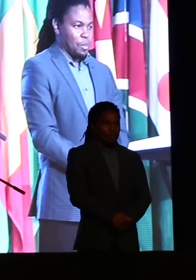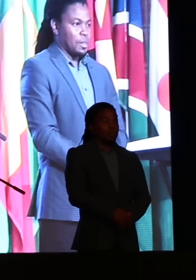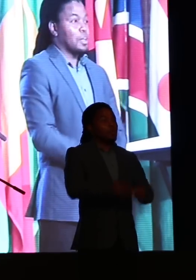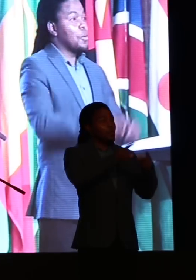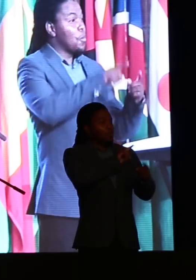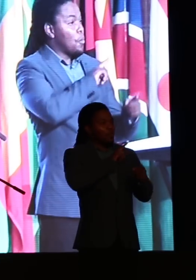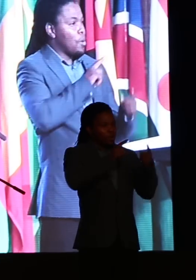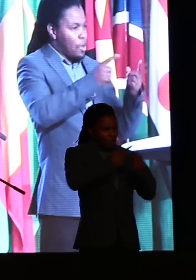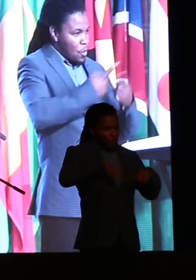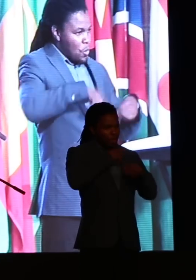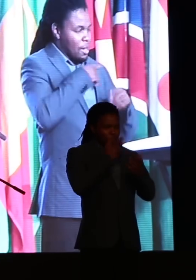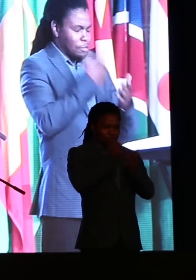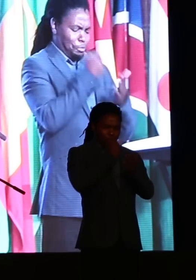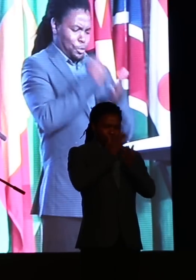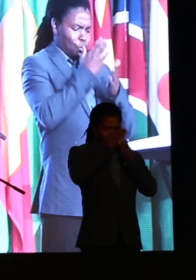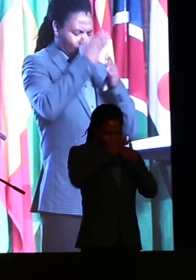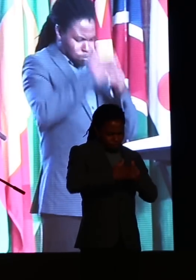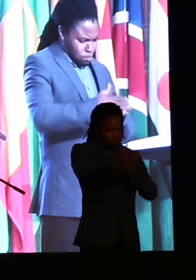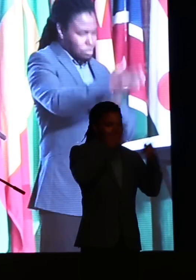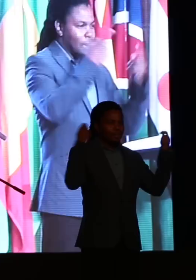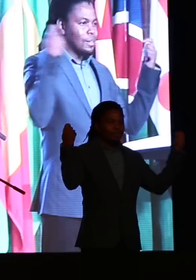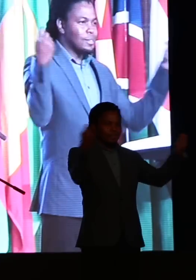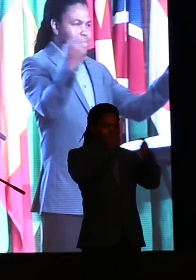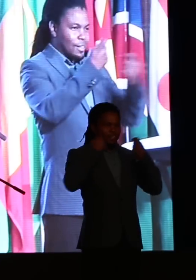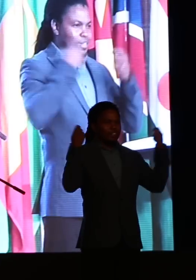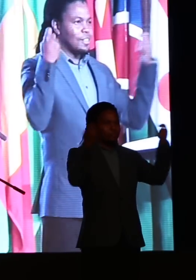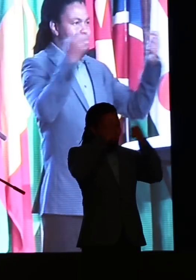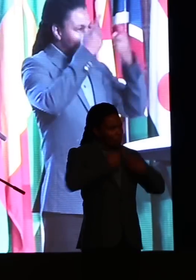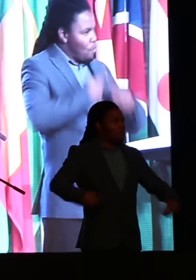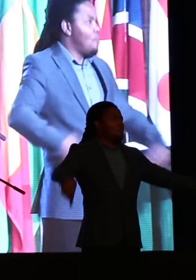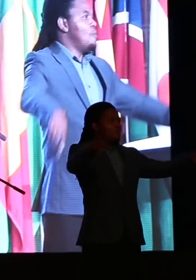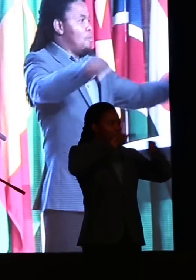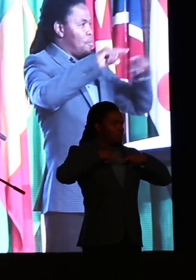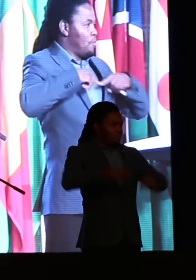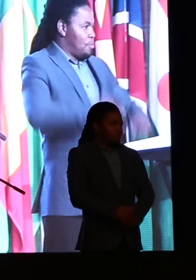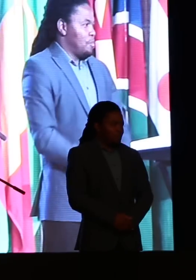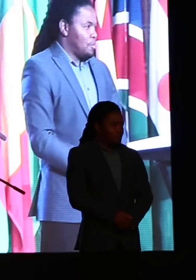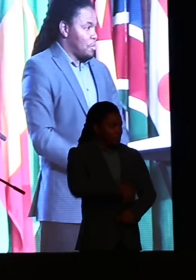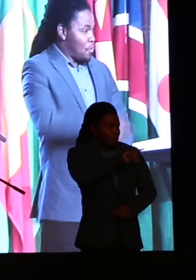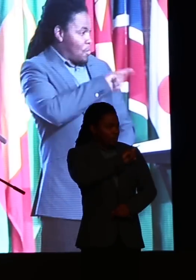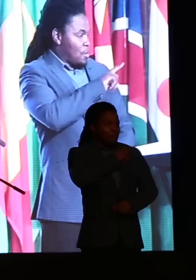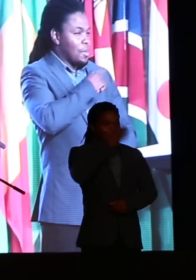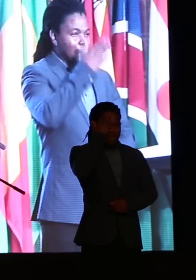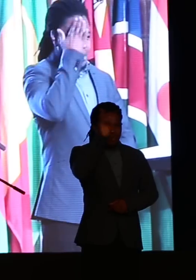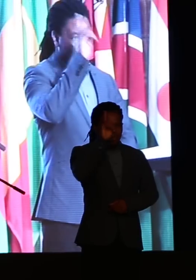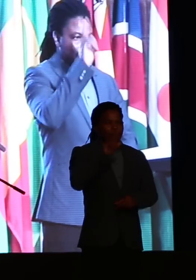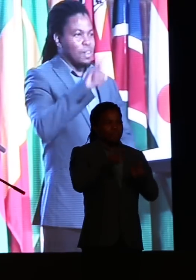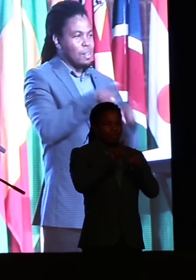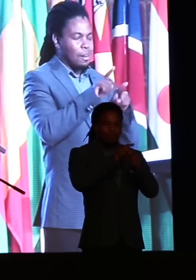want to that we have 161 ago, and have a woman